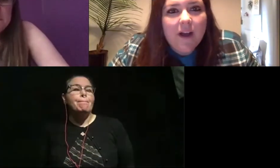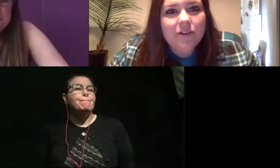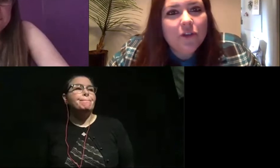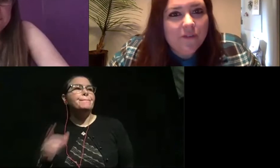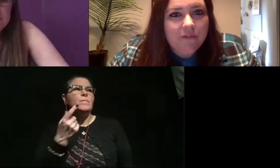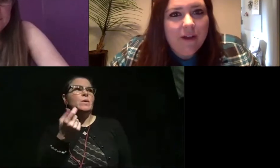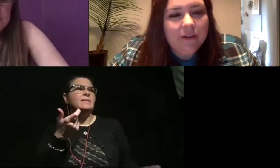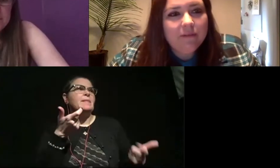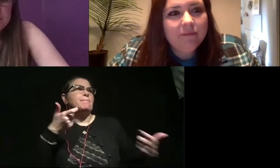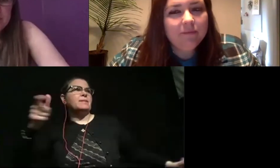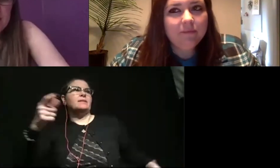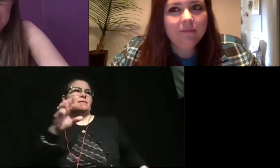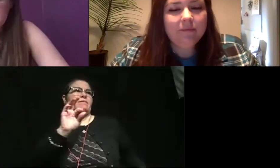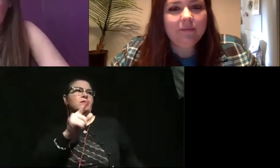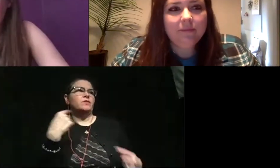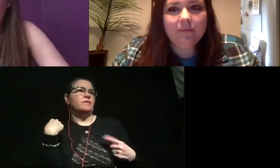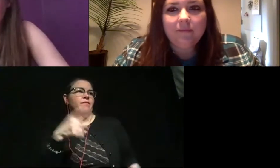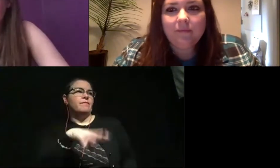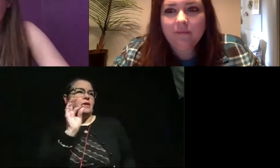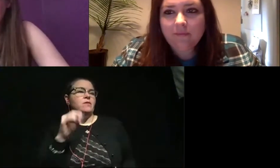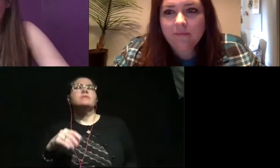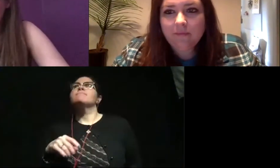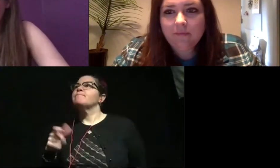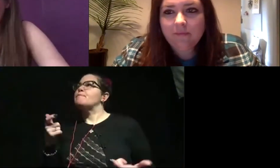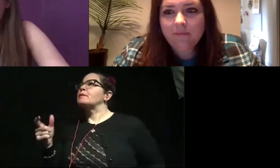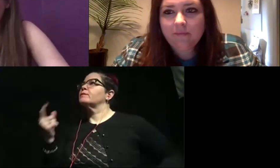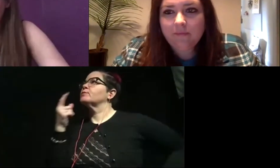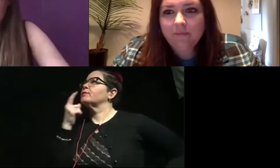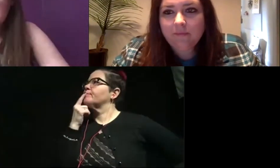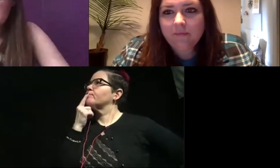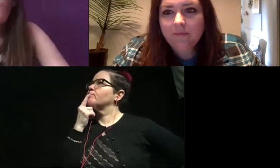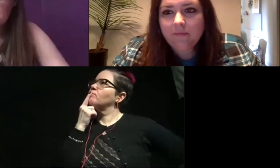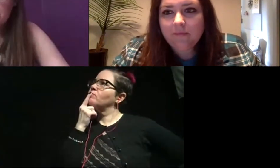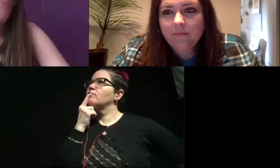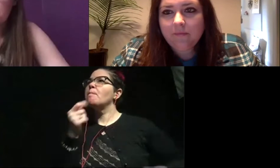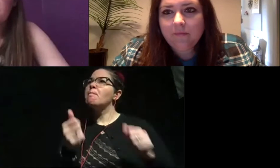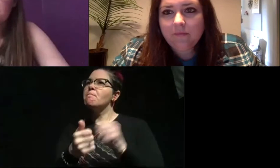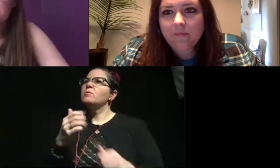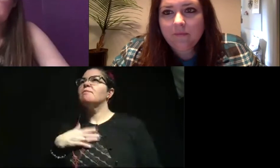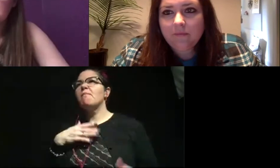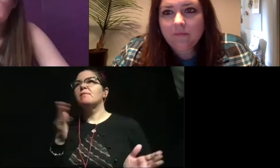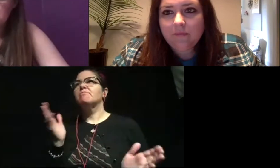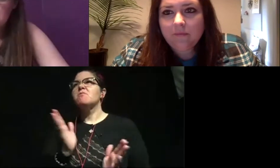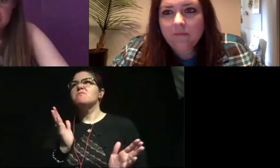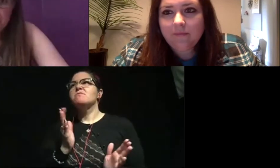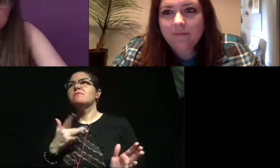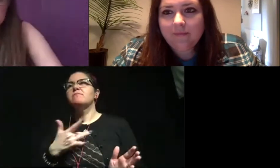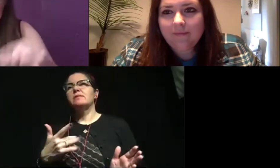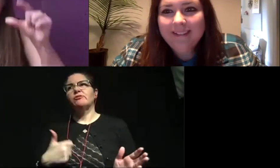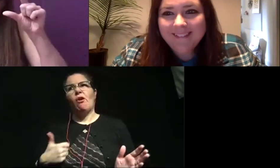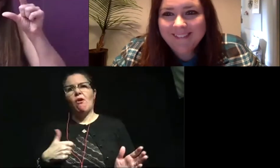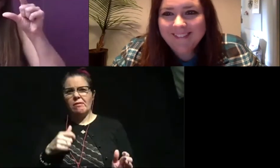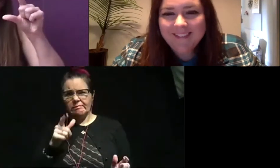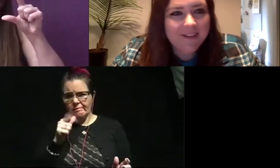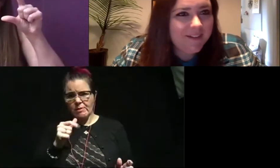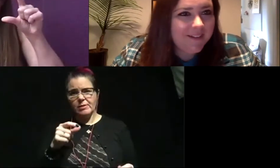biggest fossil you've ever found? The biggest fossil. Hmm. So most of my fossils are pretty small. So I'm really sorry to disappoint you, but